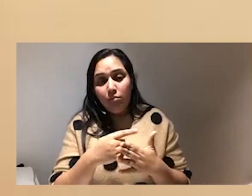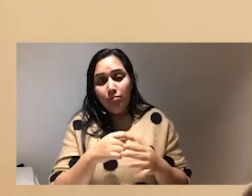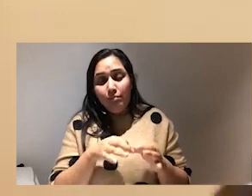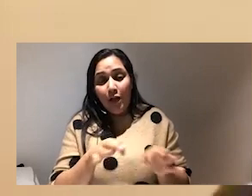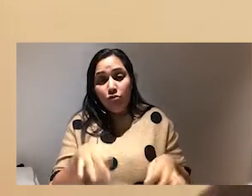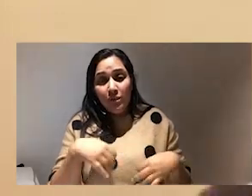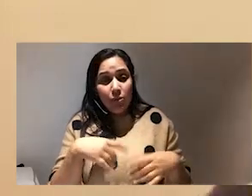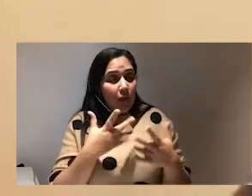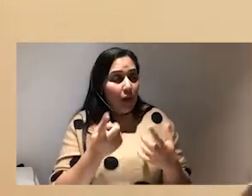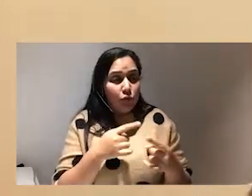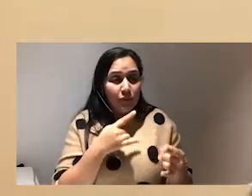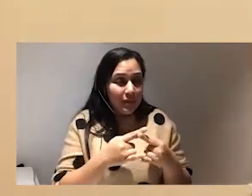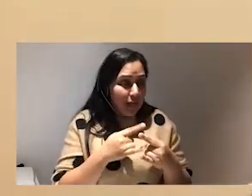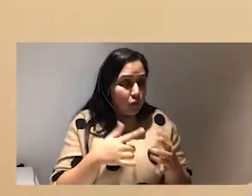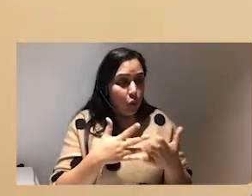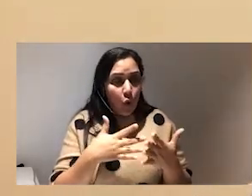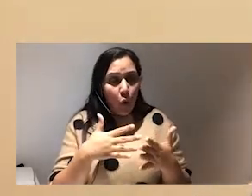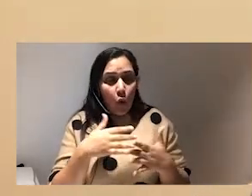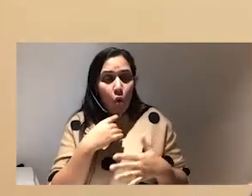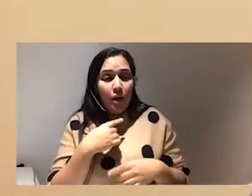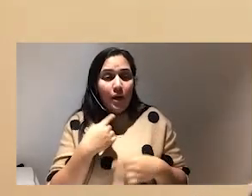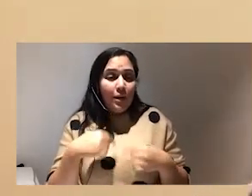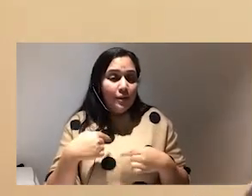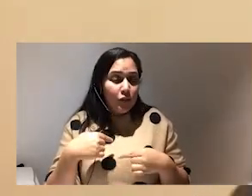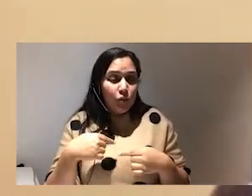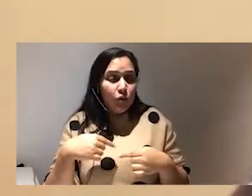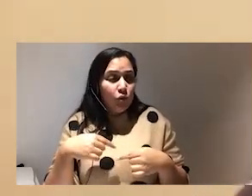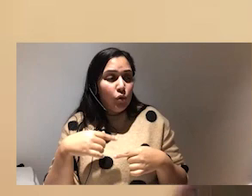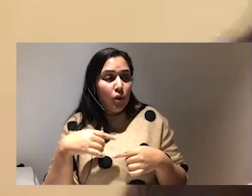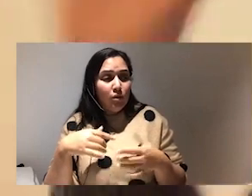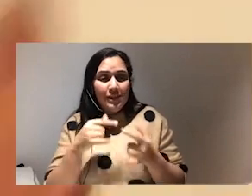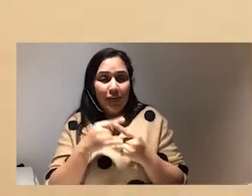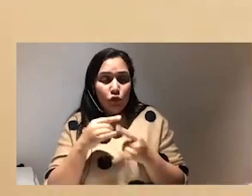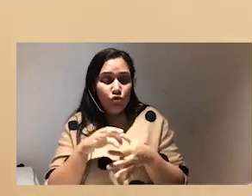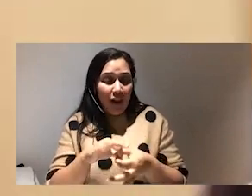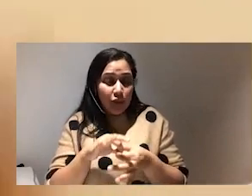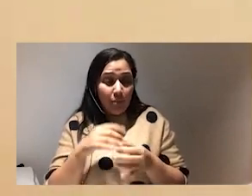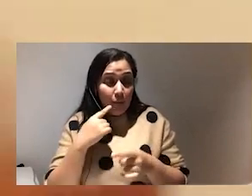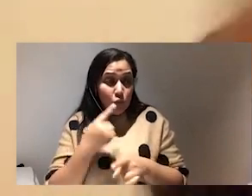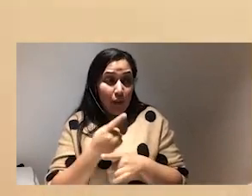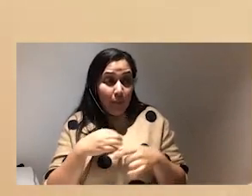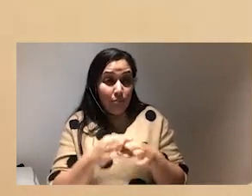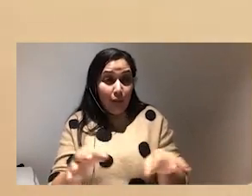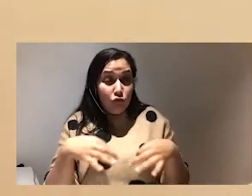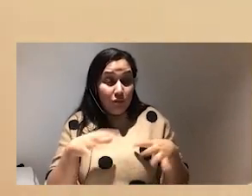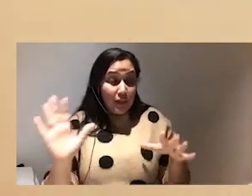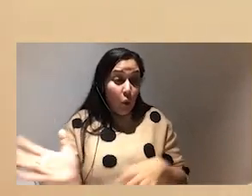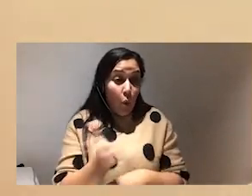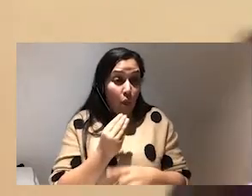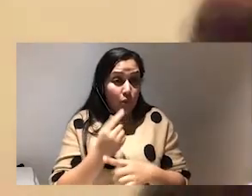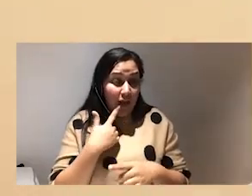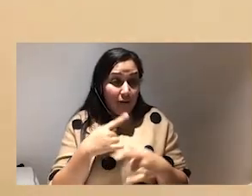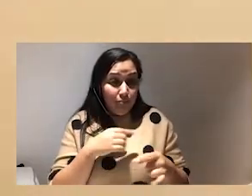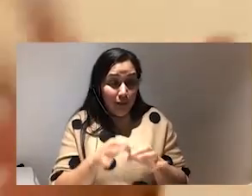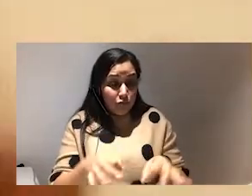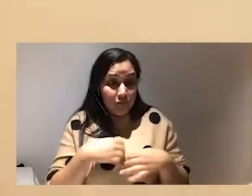to sex and and consensual relationship um sexual relationships i think it's boundaries on the whole i think we don't have boundaries for ourselves